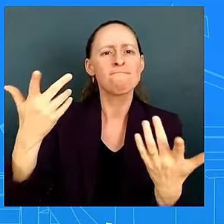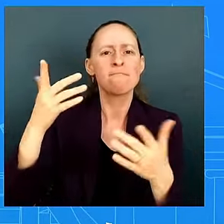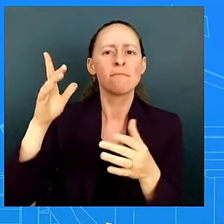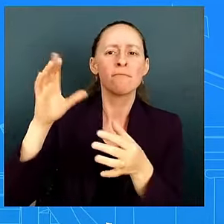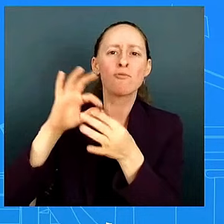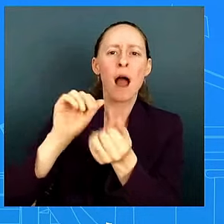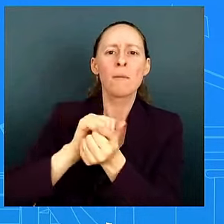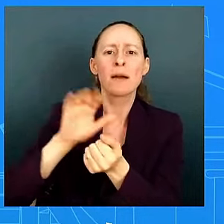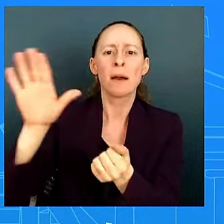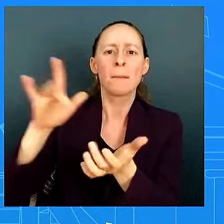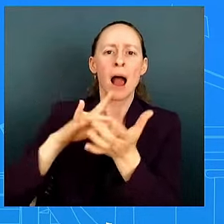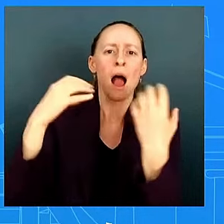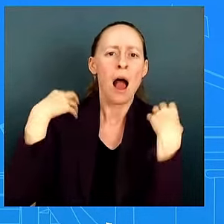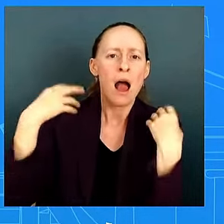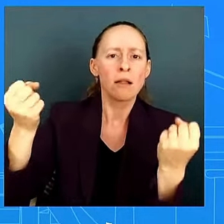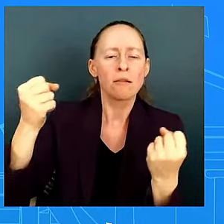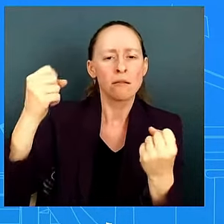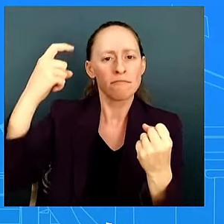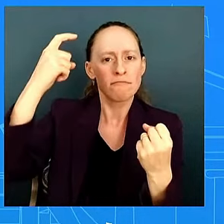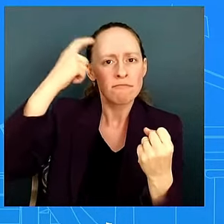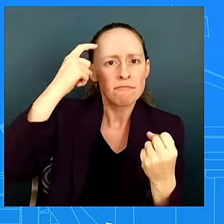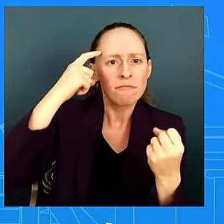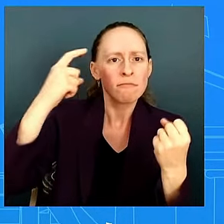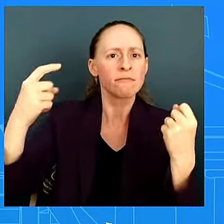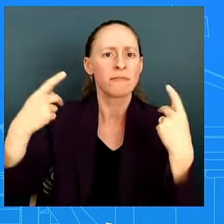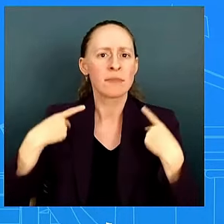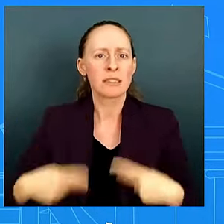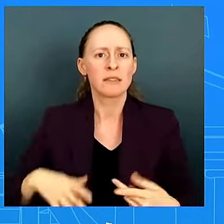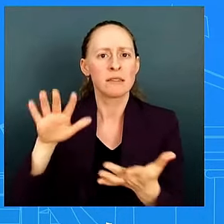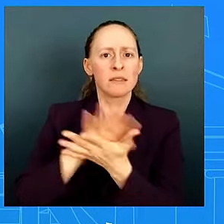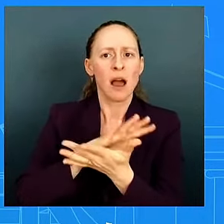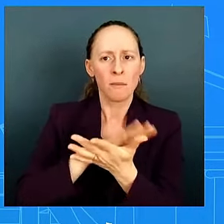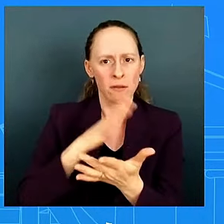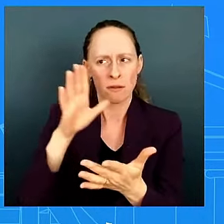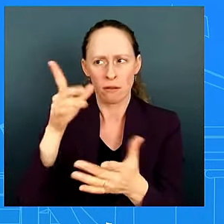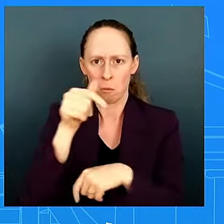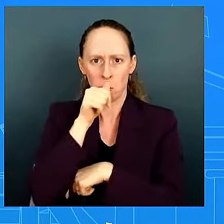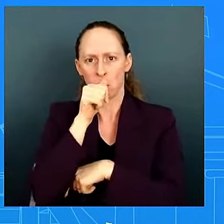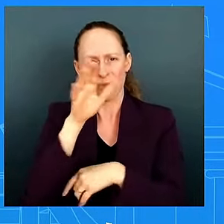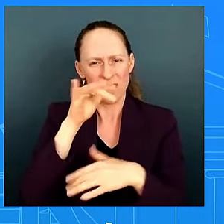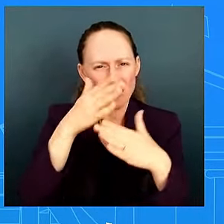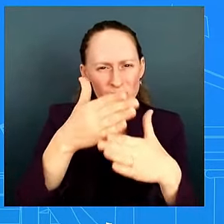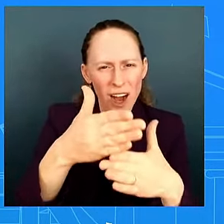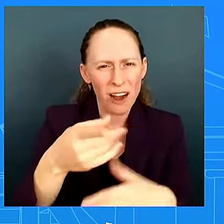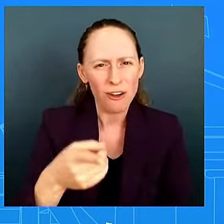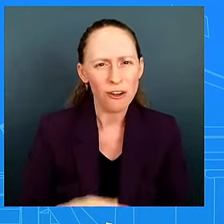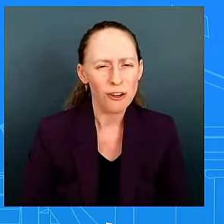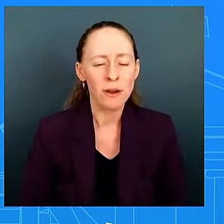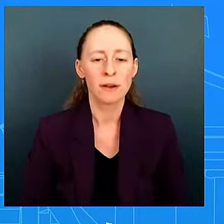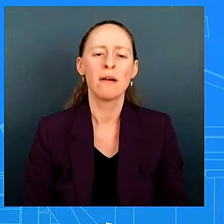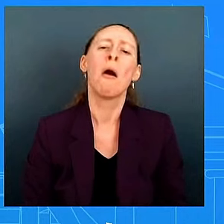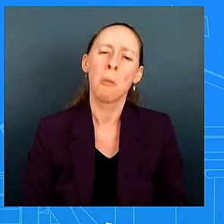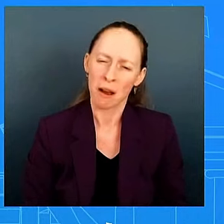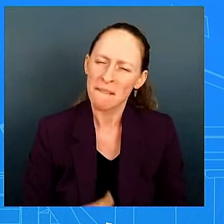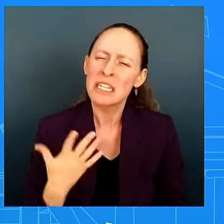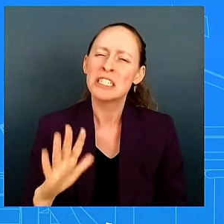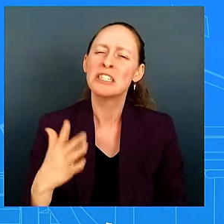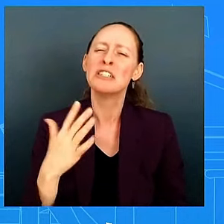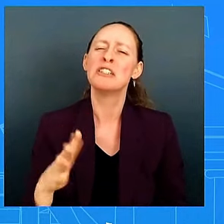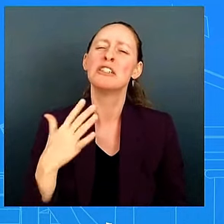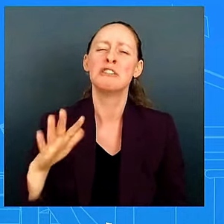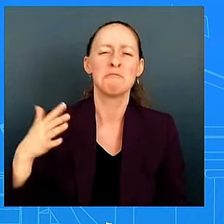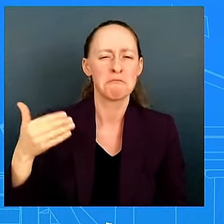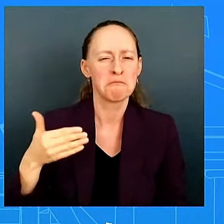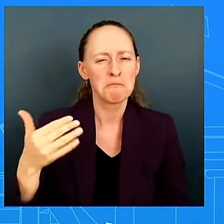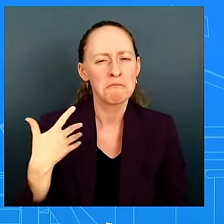been very comprehensive it has been it has been transparent uh and if you compare it right it has we have put that out there